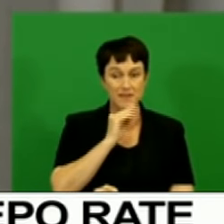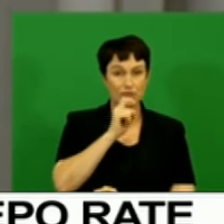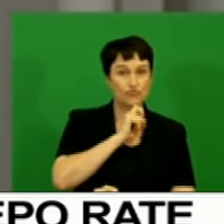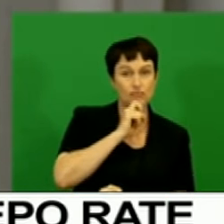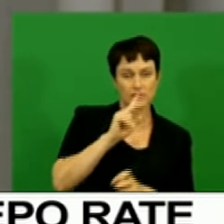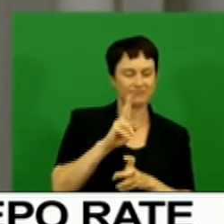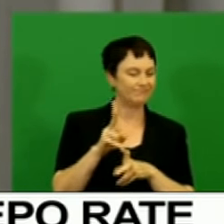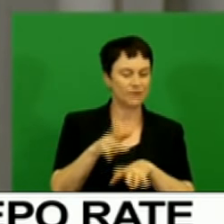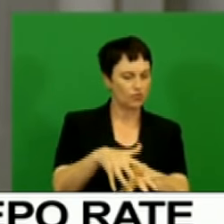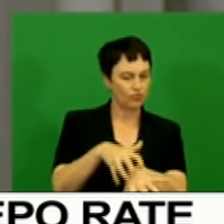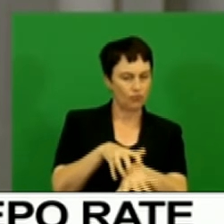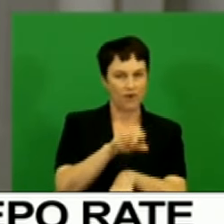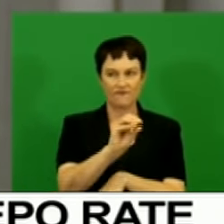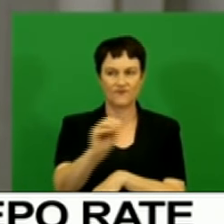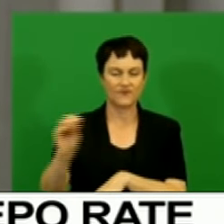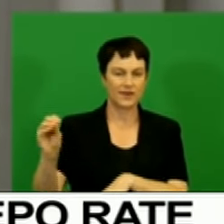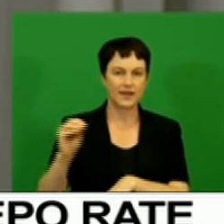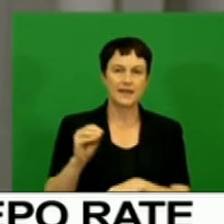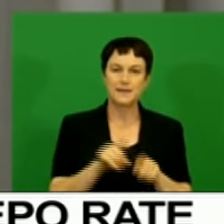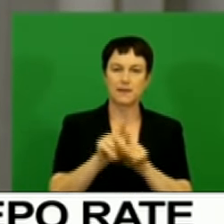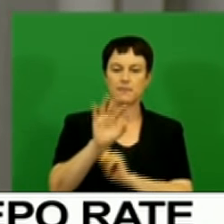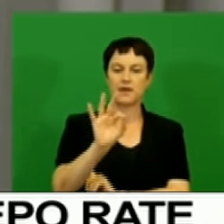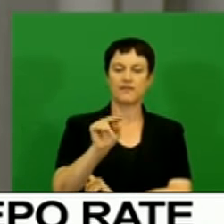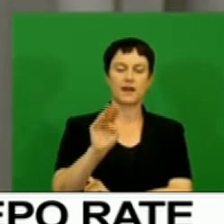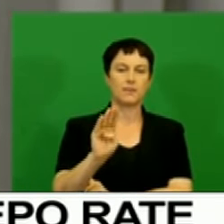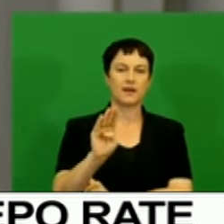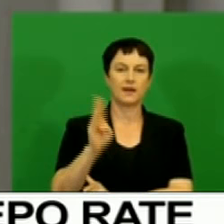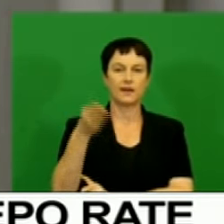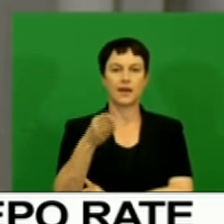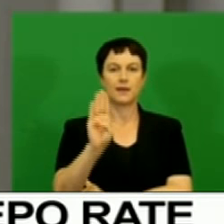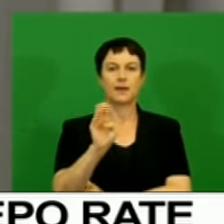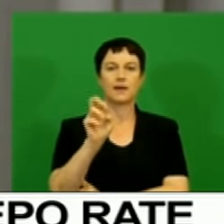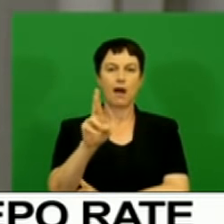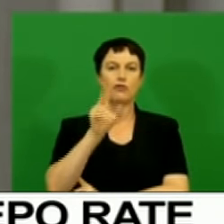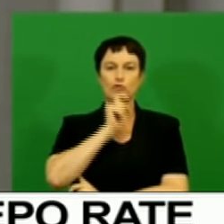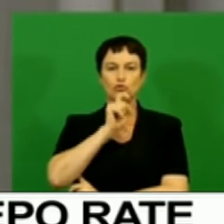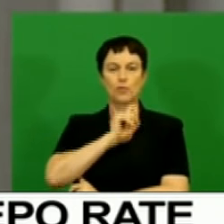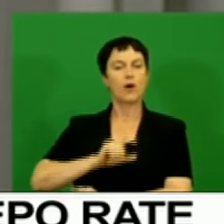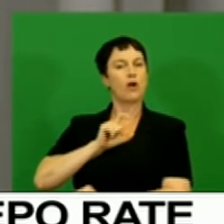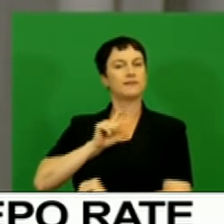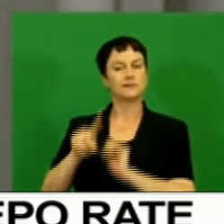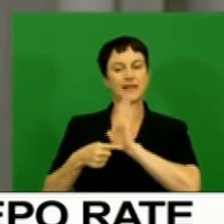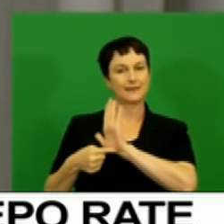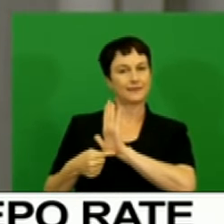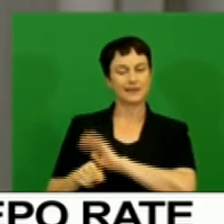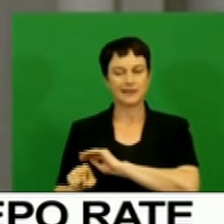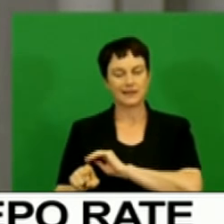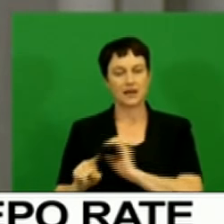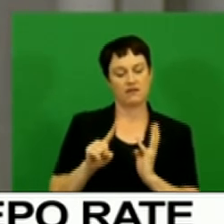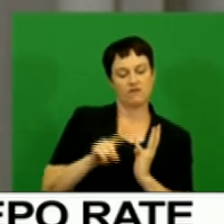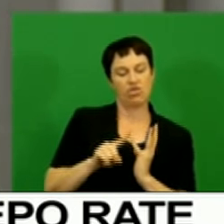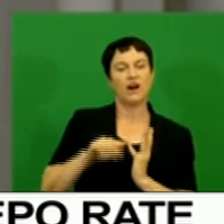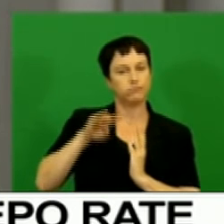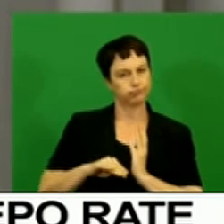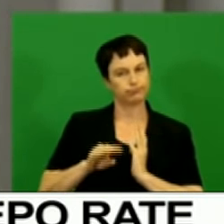indicated in the sharp contraction in the F&B-BER consumer confidence index in the fourth quarter.